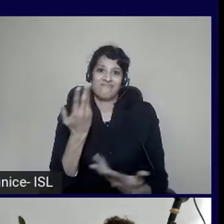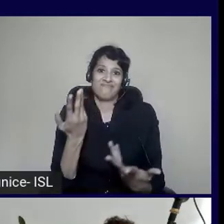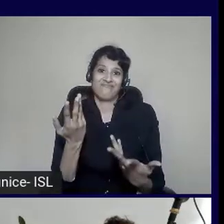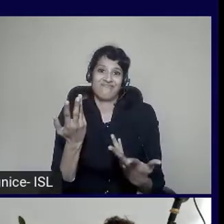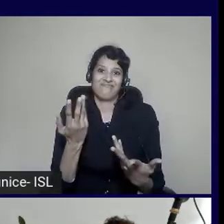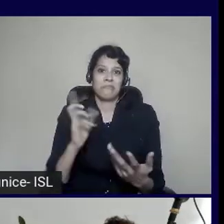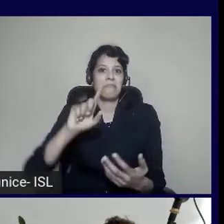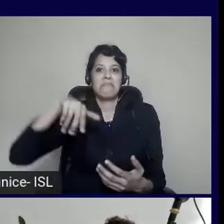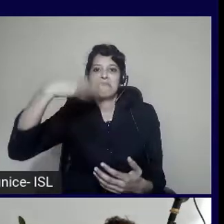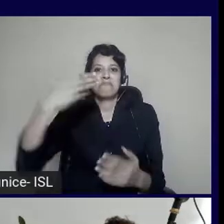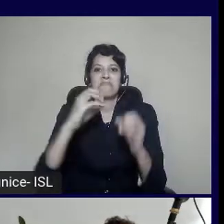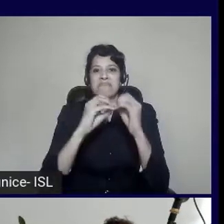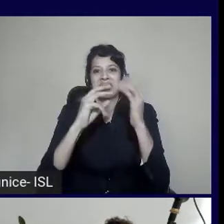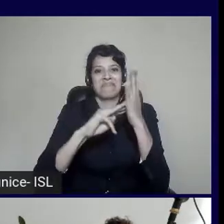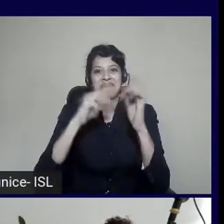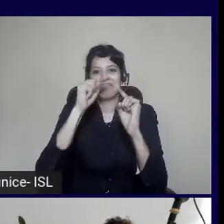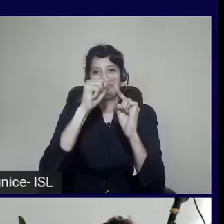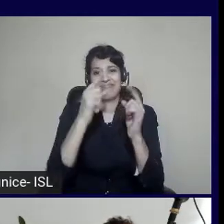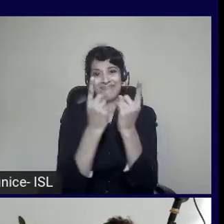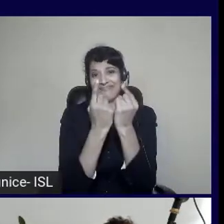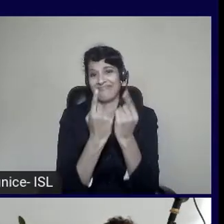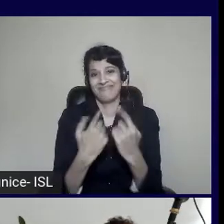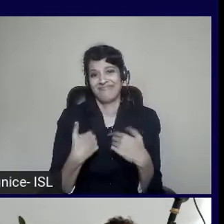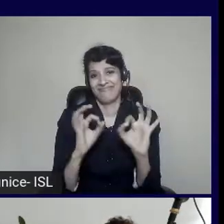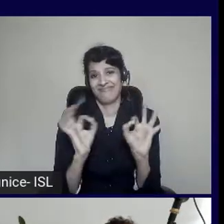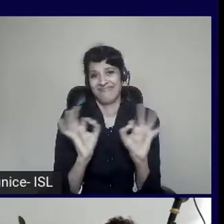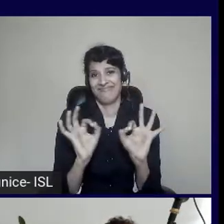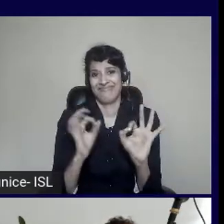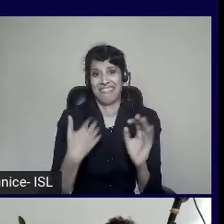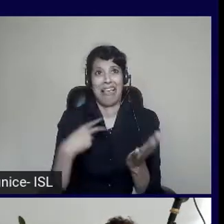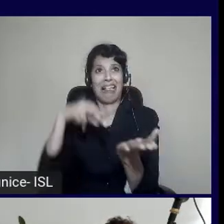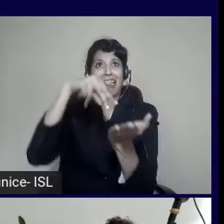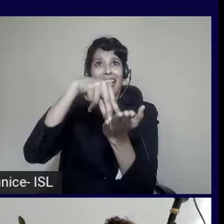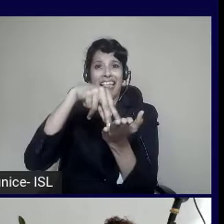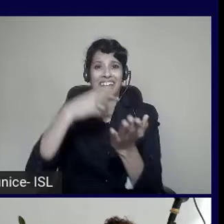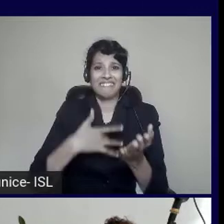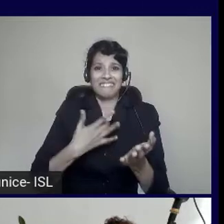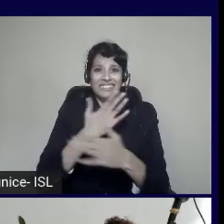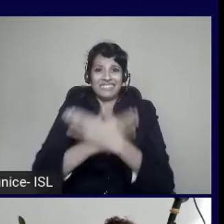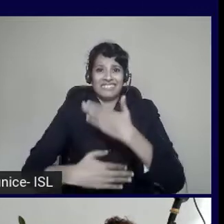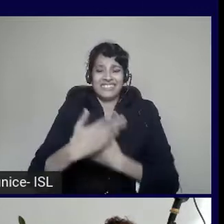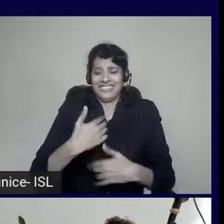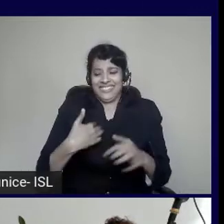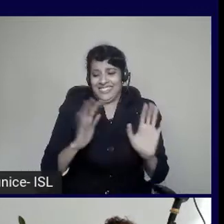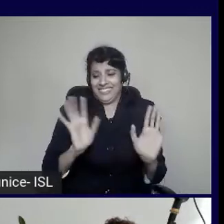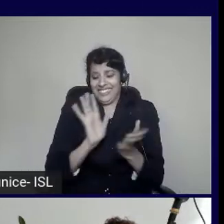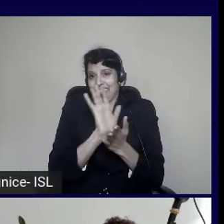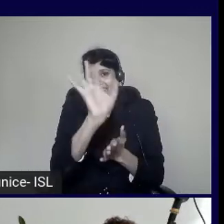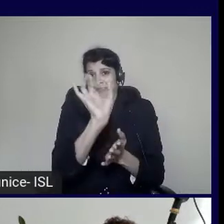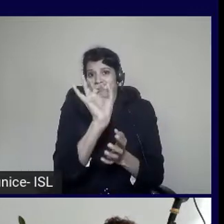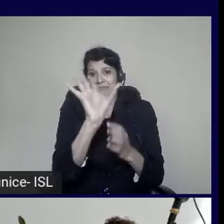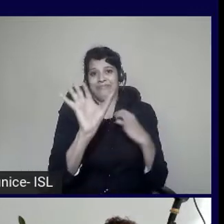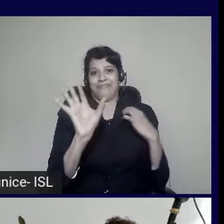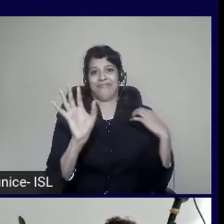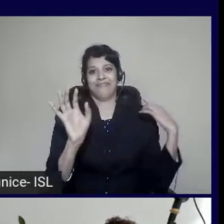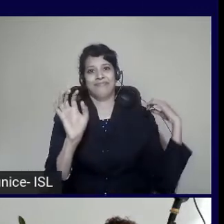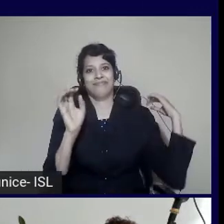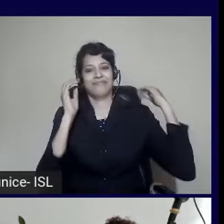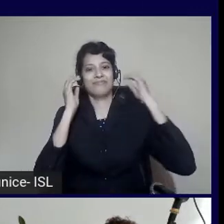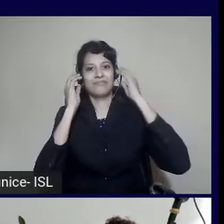that because I don't want to feel disabled when I use a product. And it's the same as when you use other products.